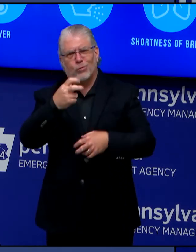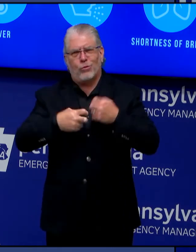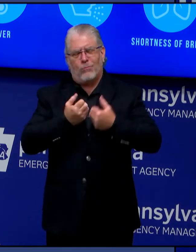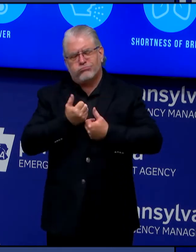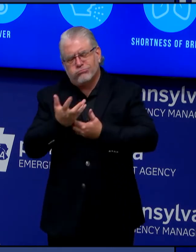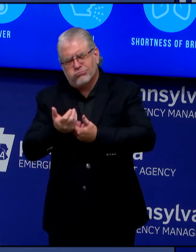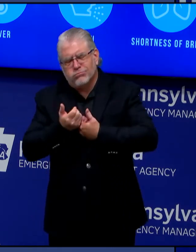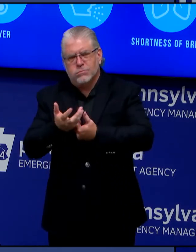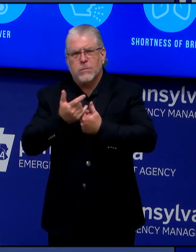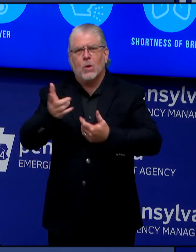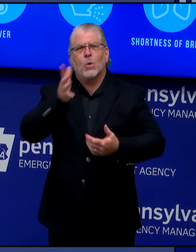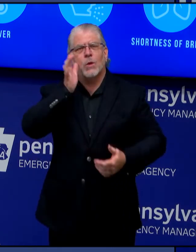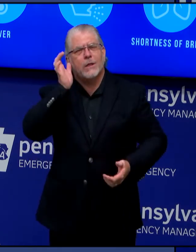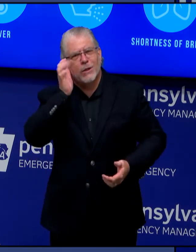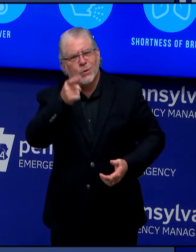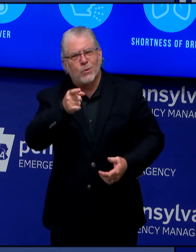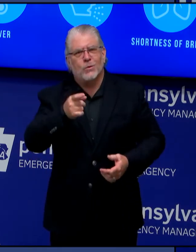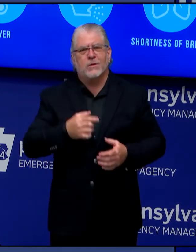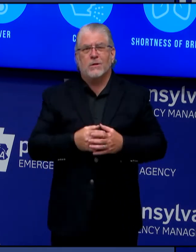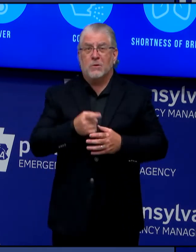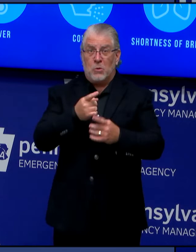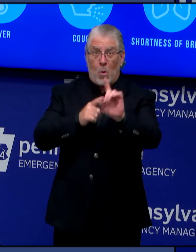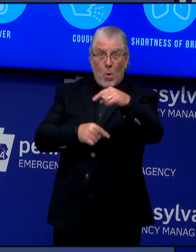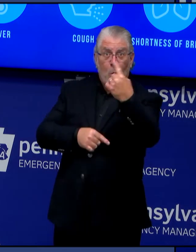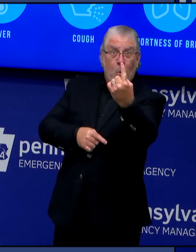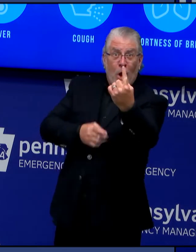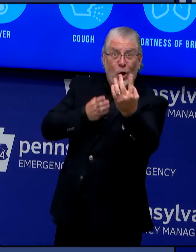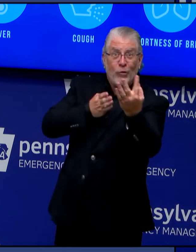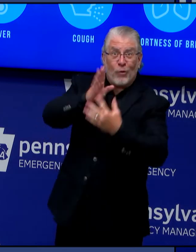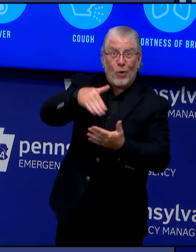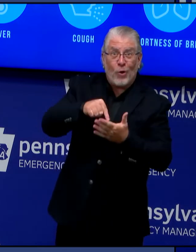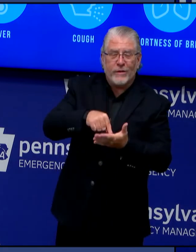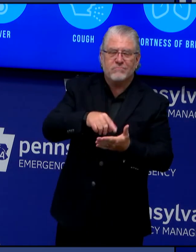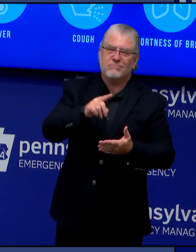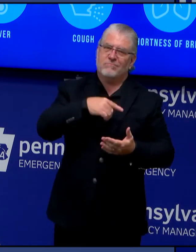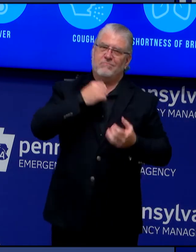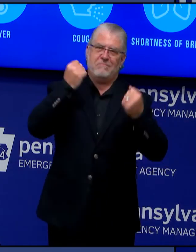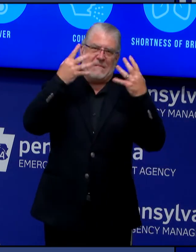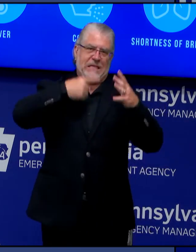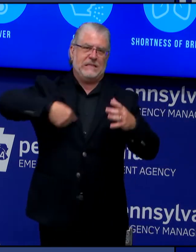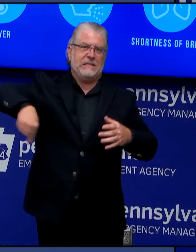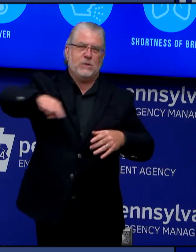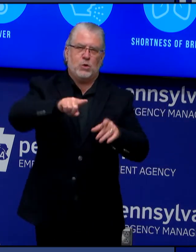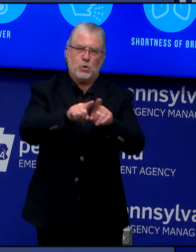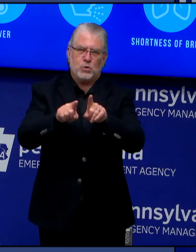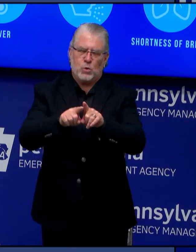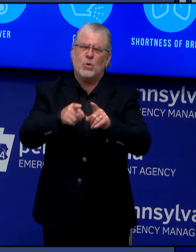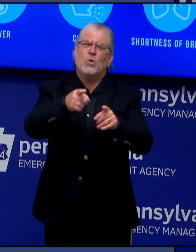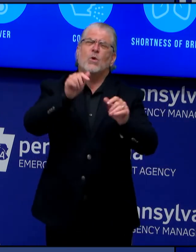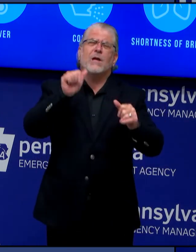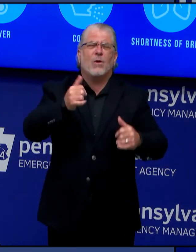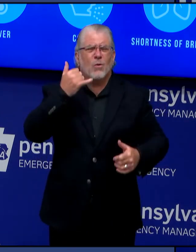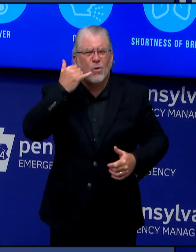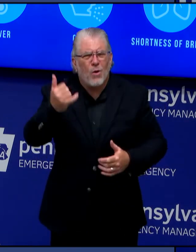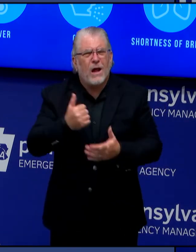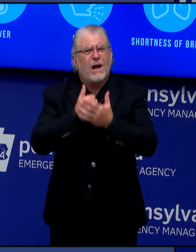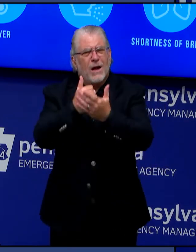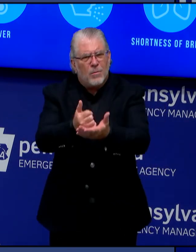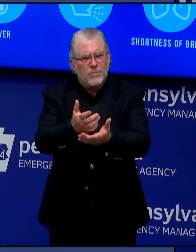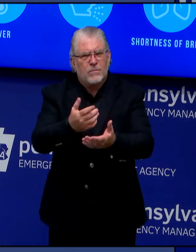not have to go with this alone. It's okay to ask for help, because we can and we will get through this together.